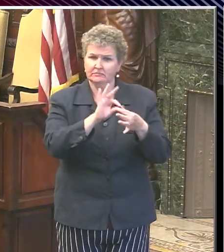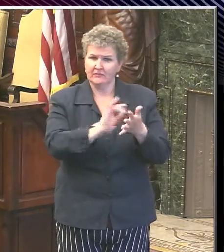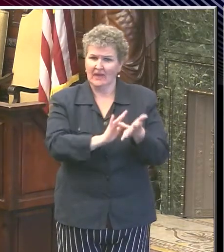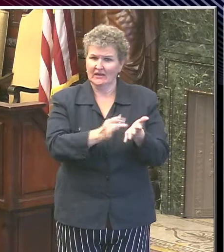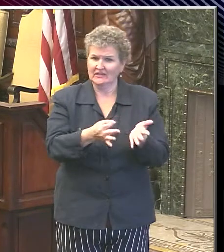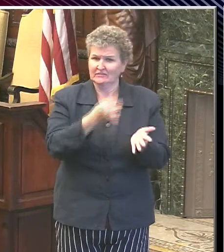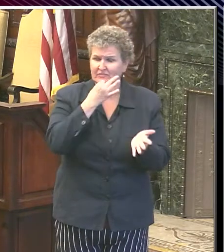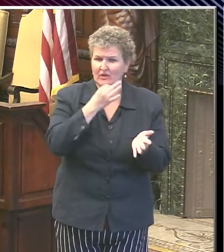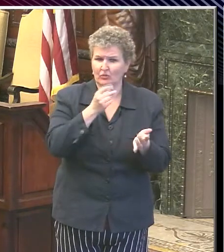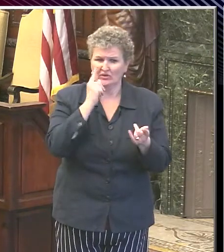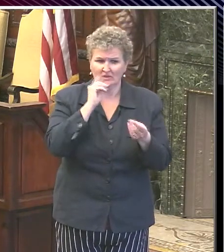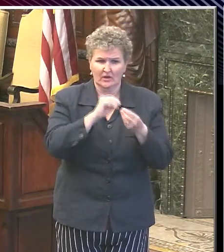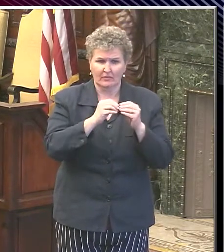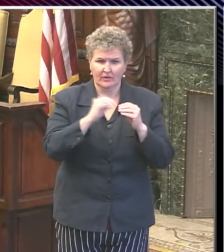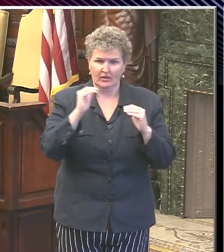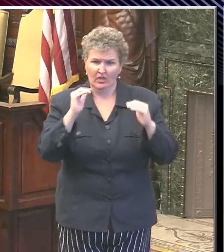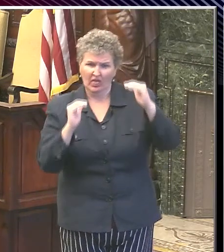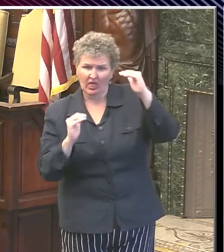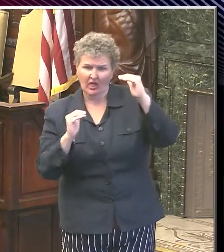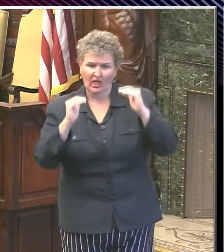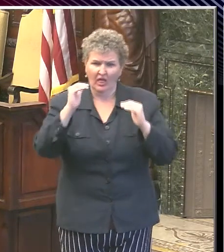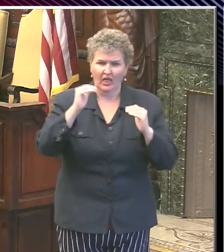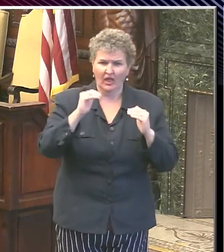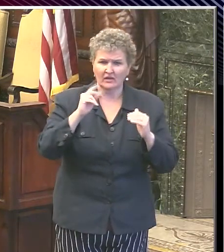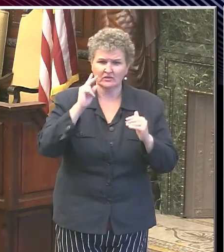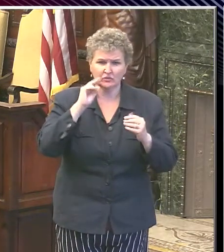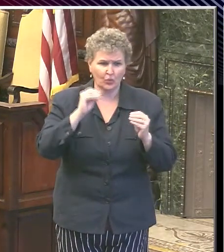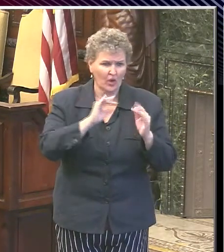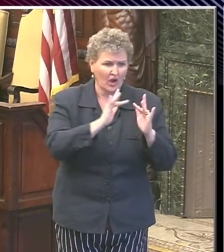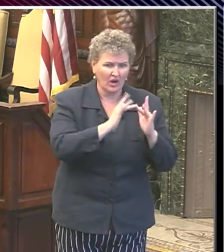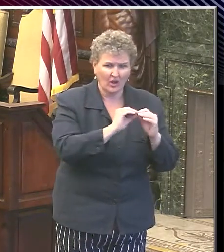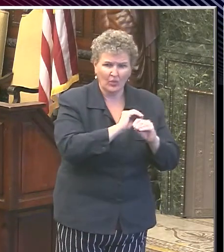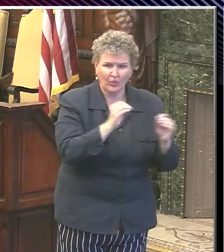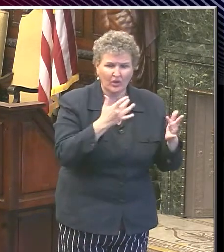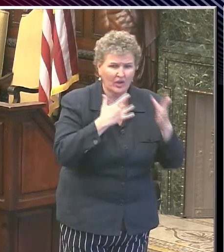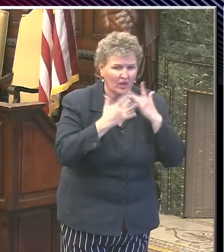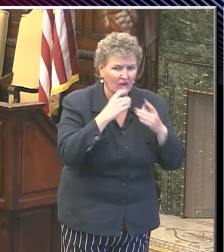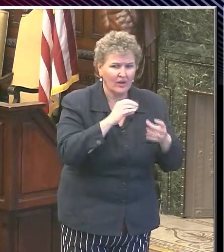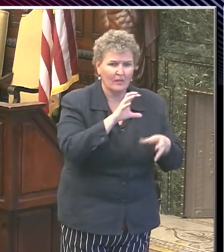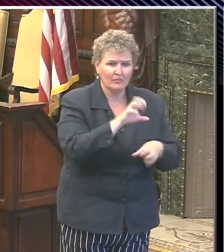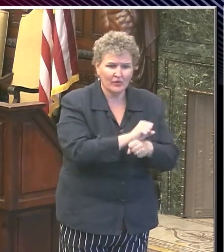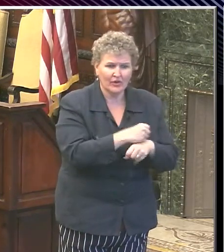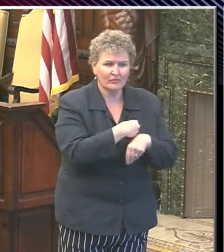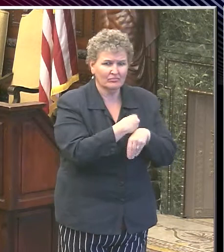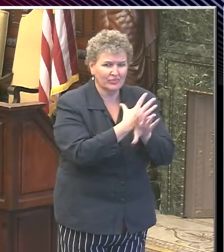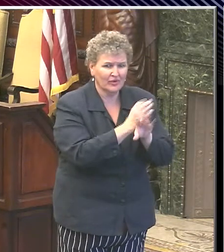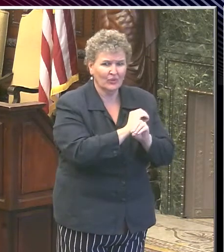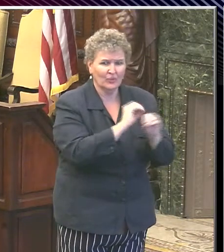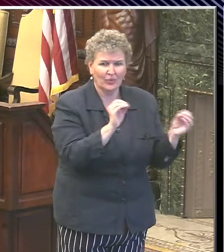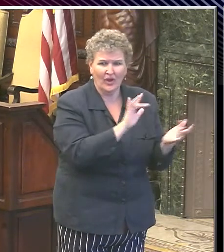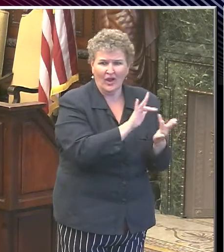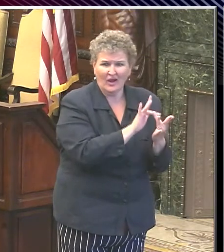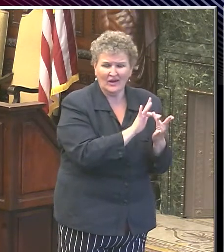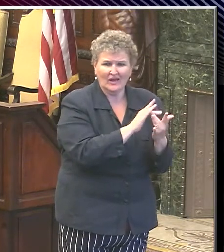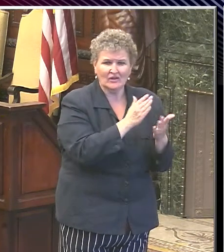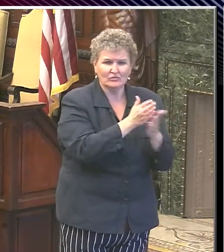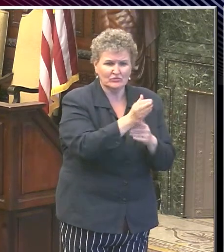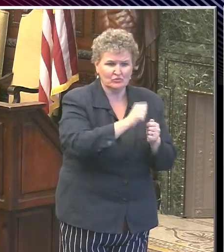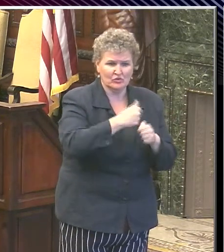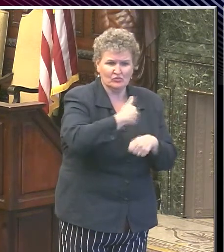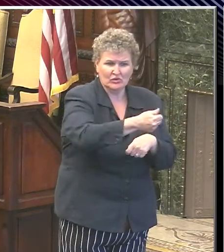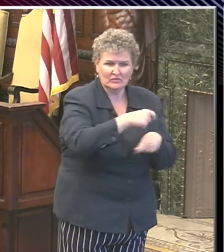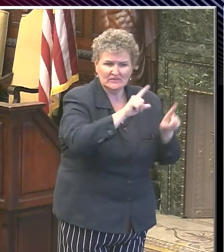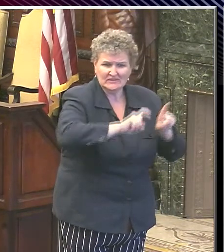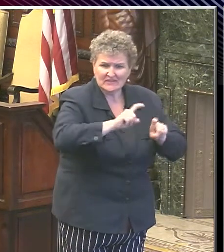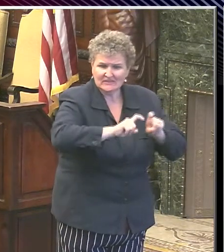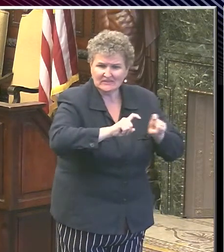where minorities don't have access to internet to make virtual medical appointments or lack of access to transportation to get tested. There's also a lack of